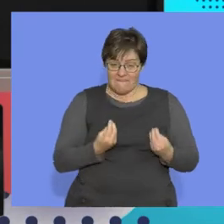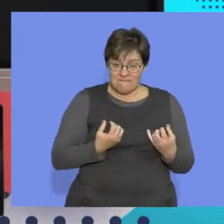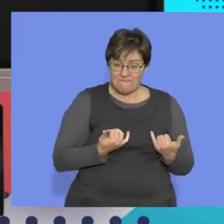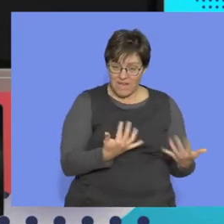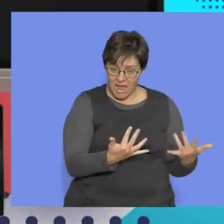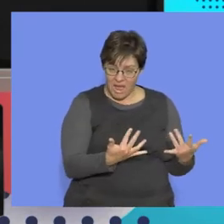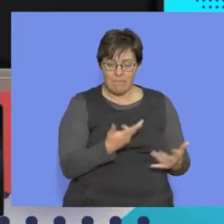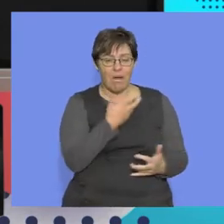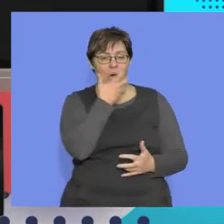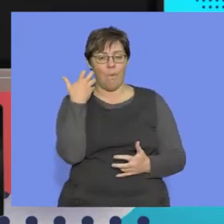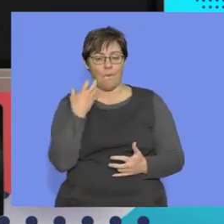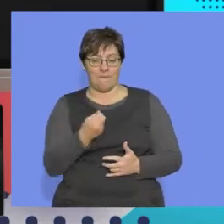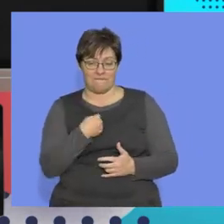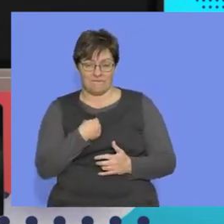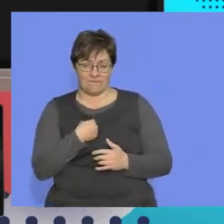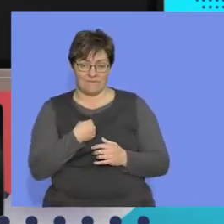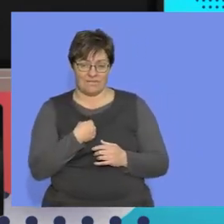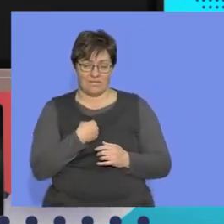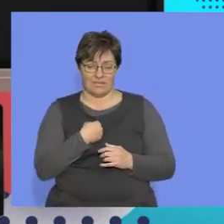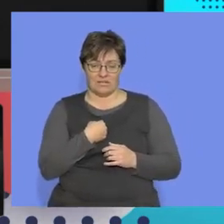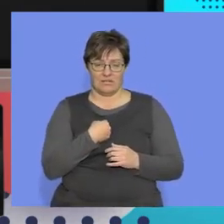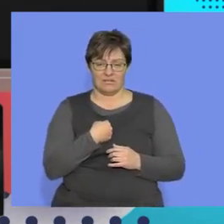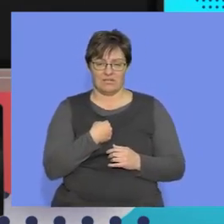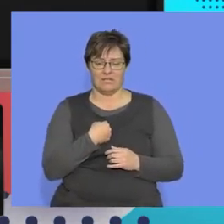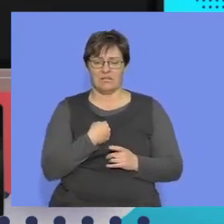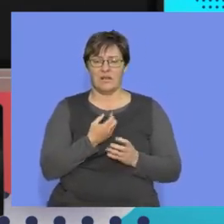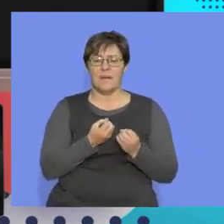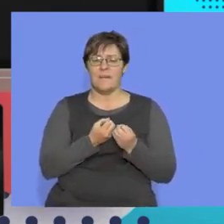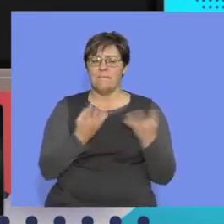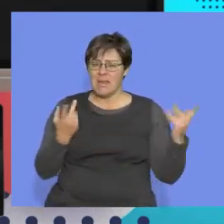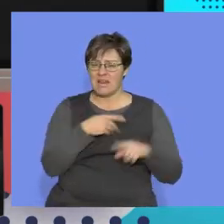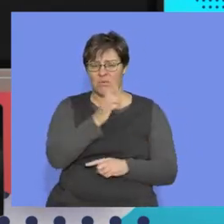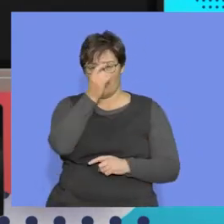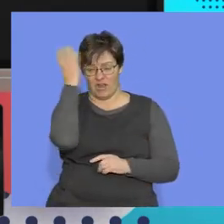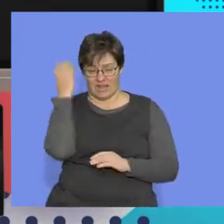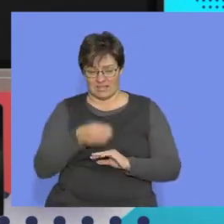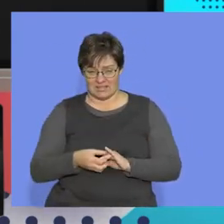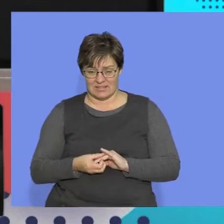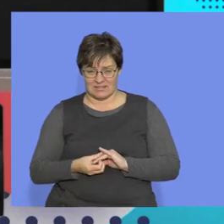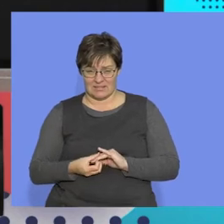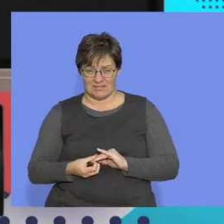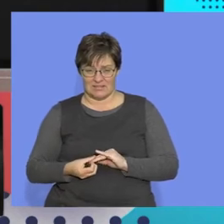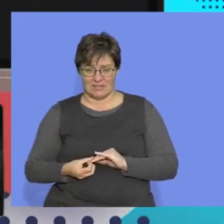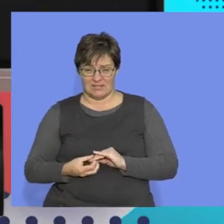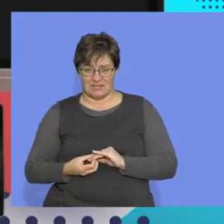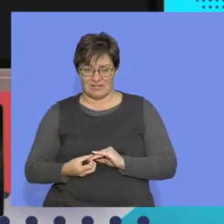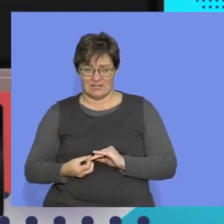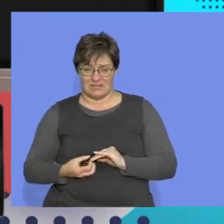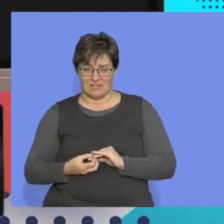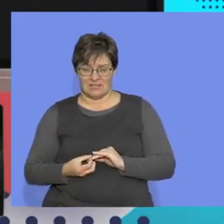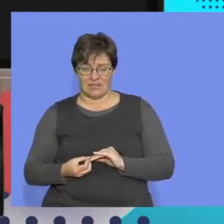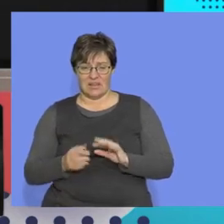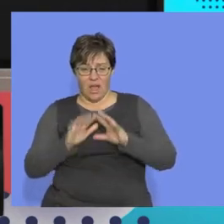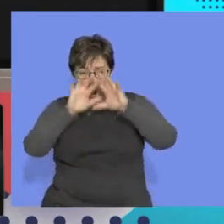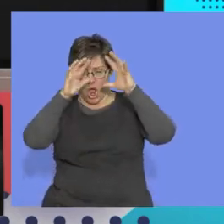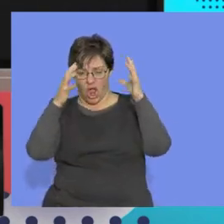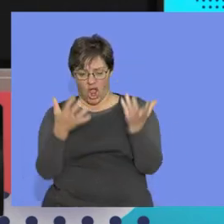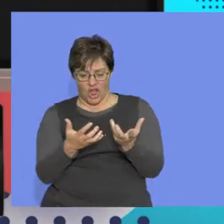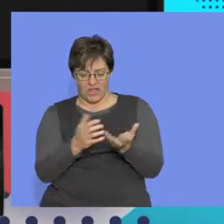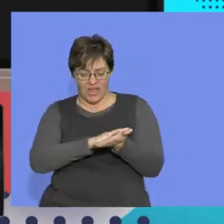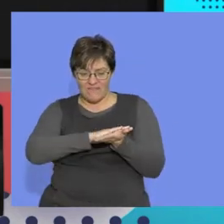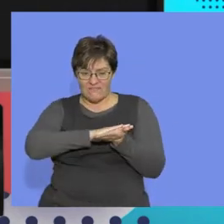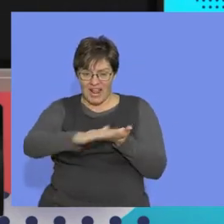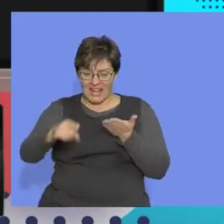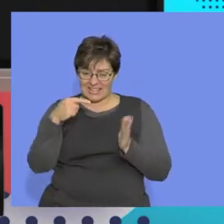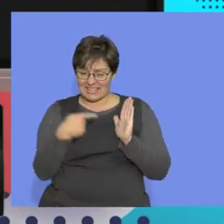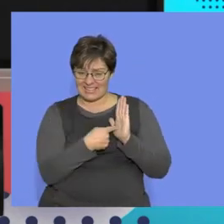fire, I have got heat. Now, also one thing often you guys forget, this is a flat picture that we're telling